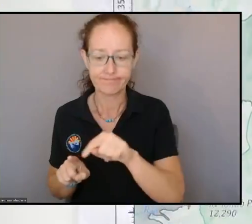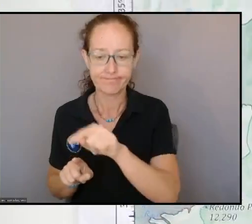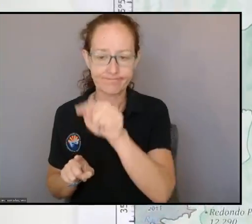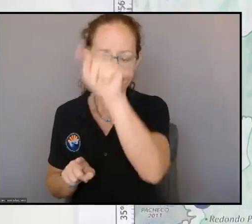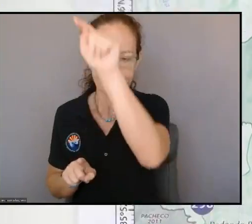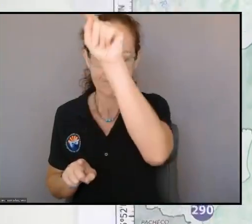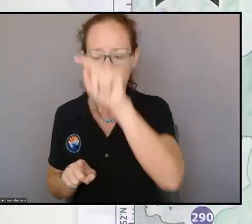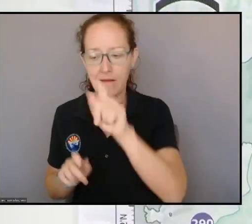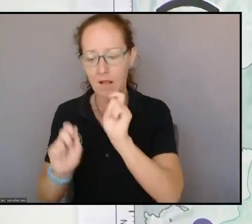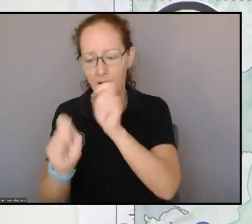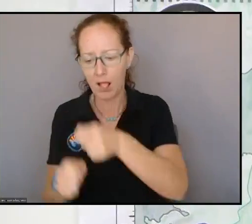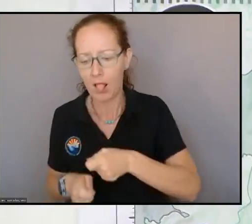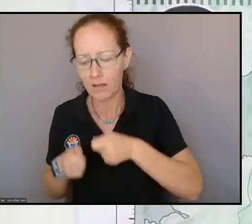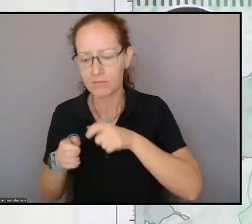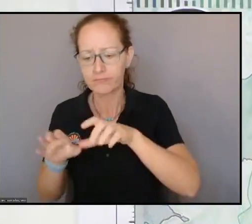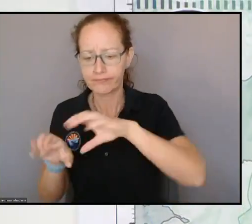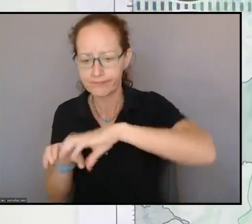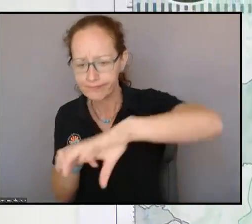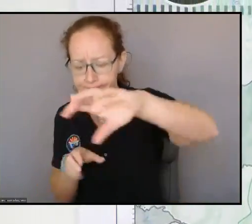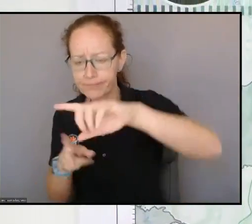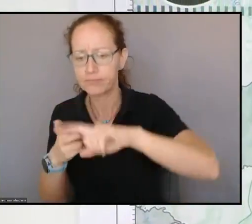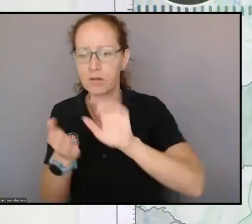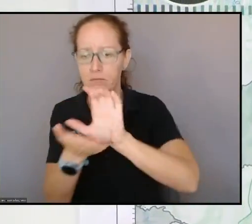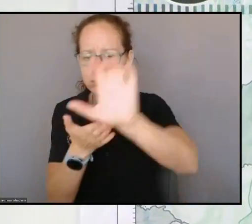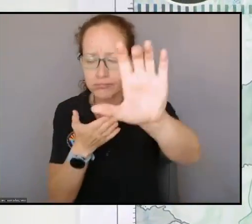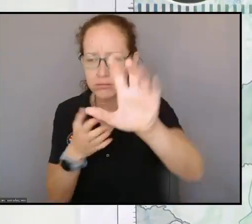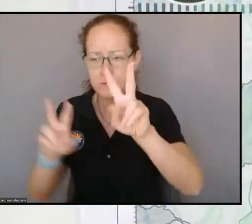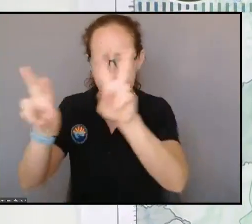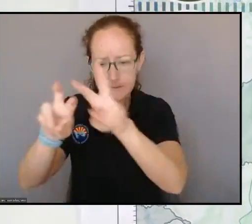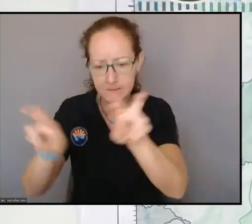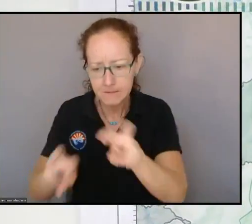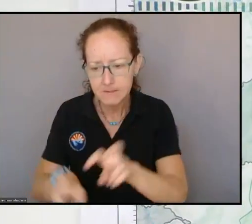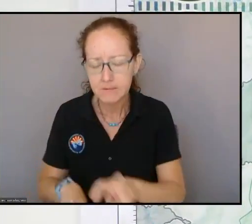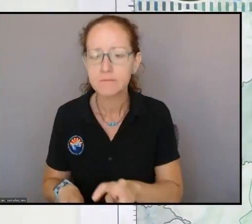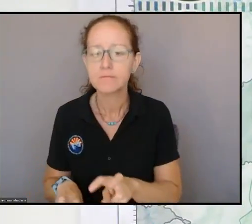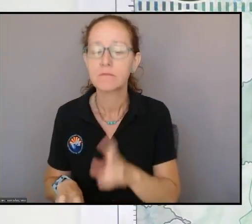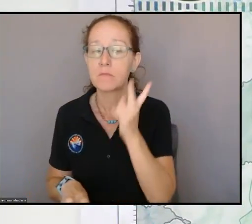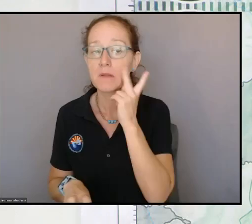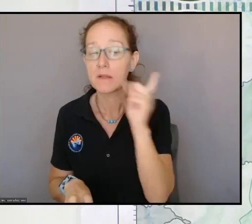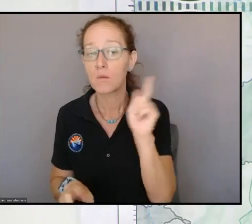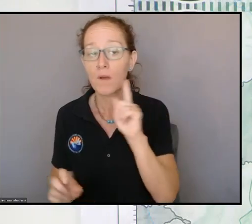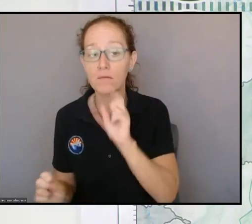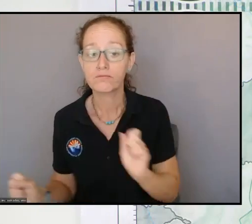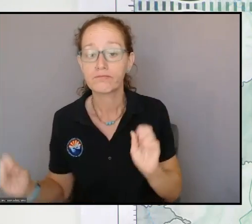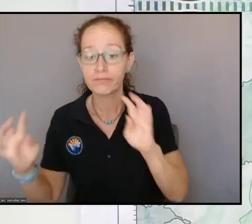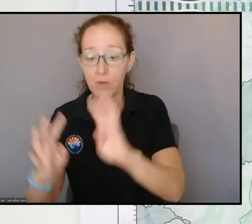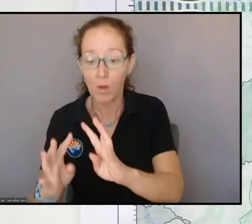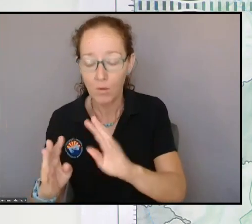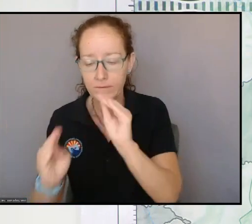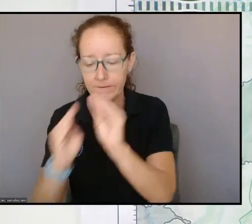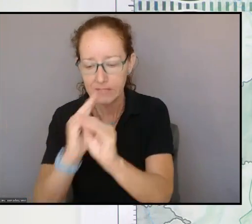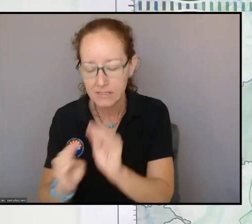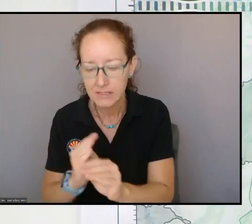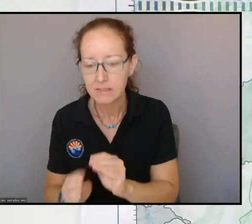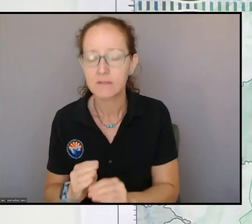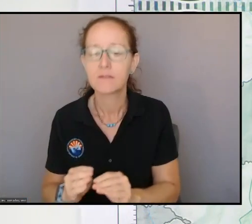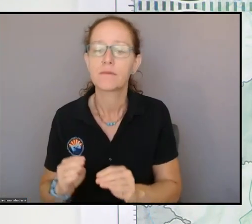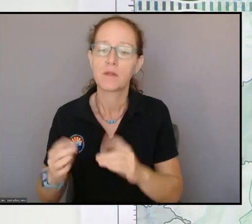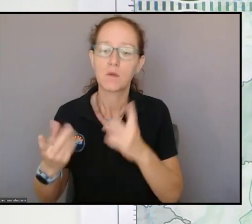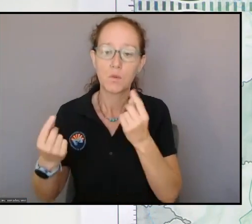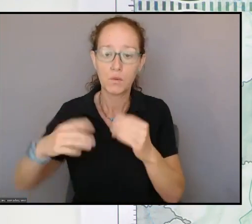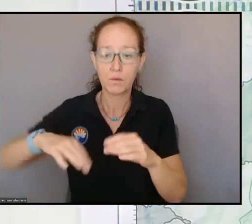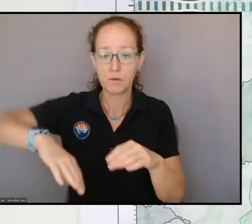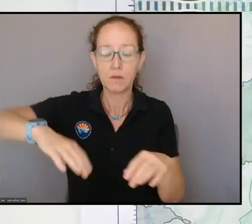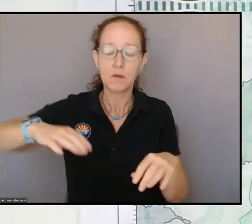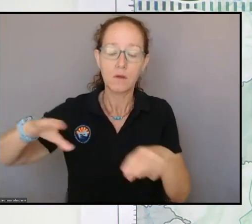that come off there. They will see if they can engage repairing those, putting in water bars, and doing the best they can